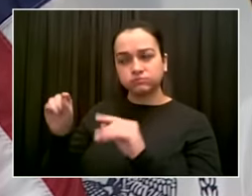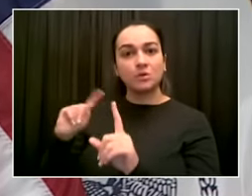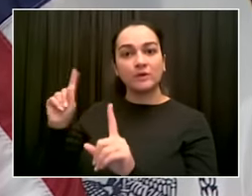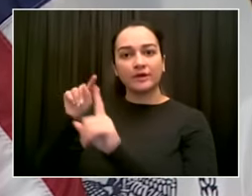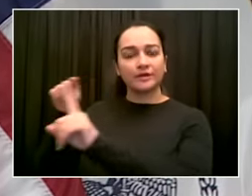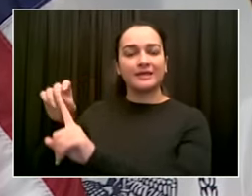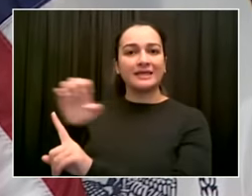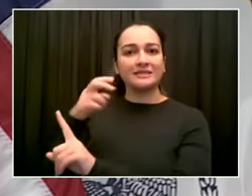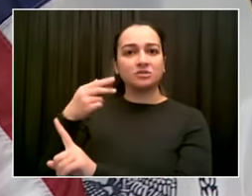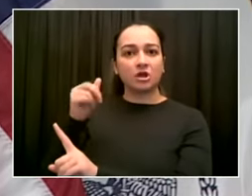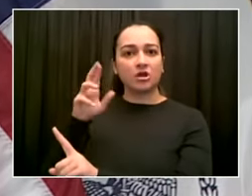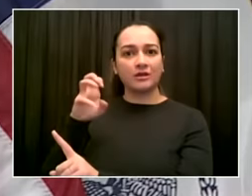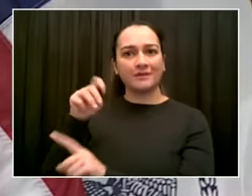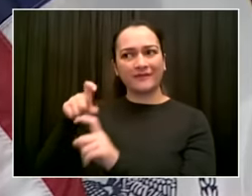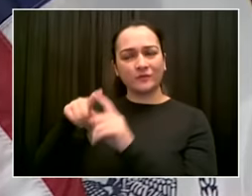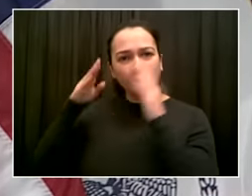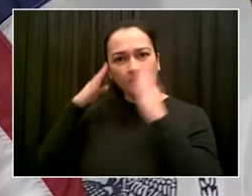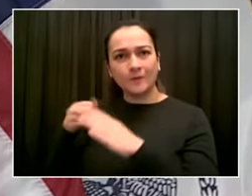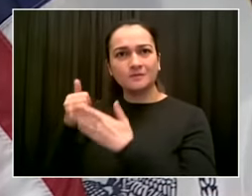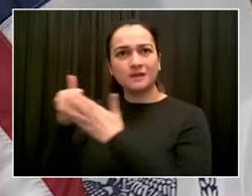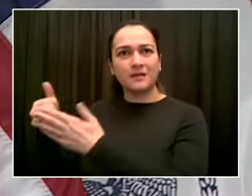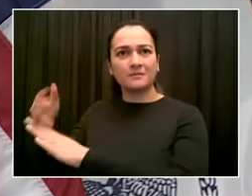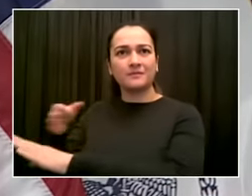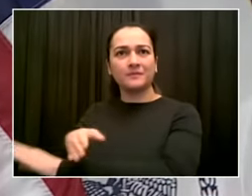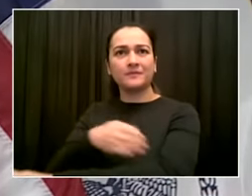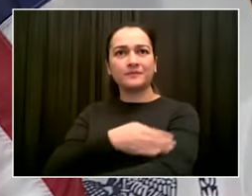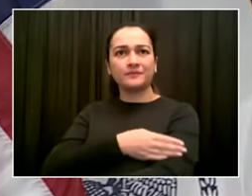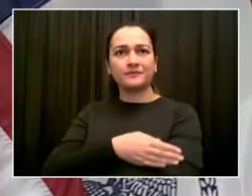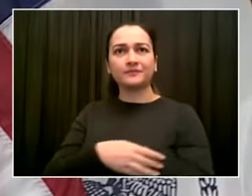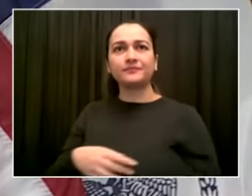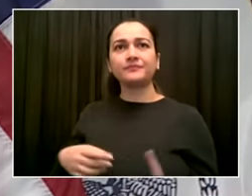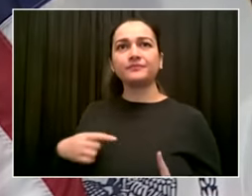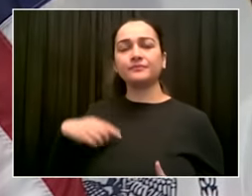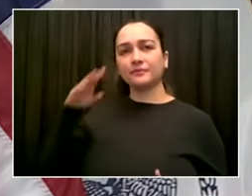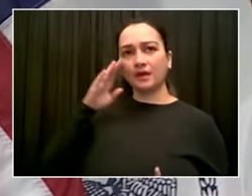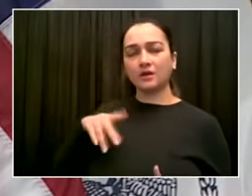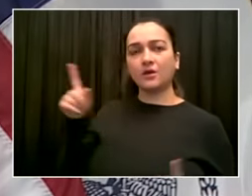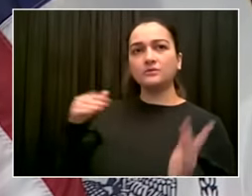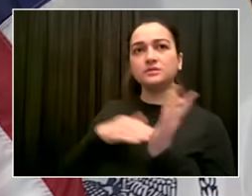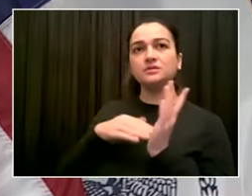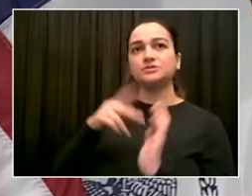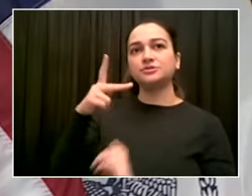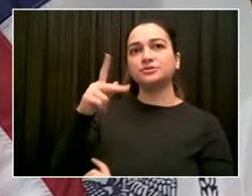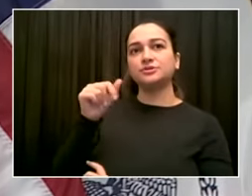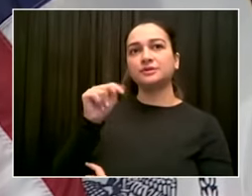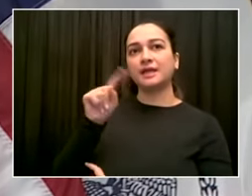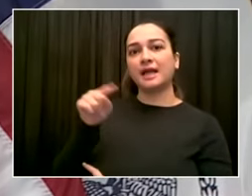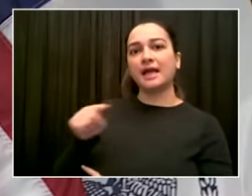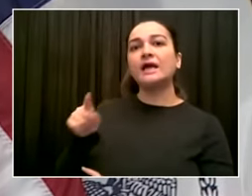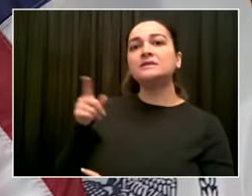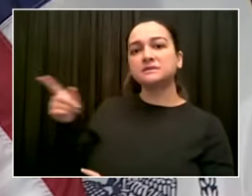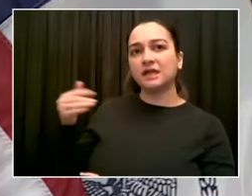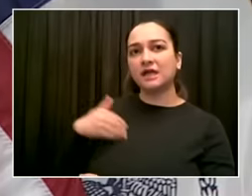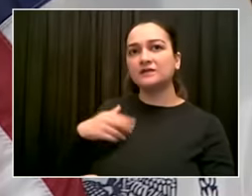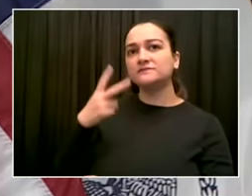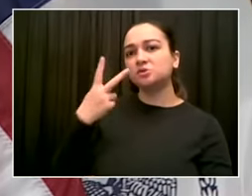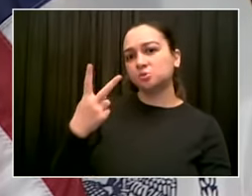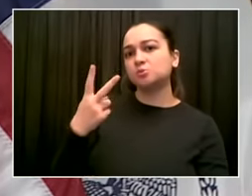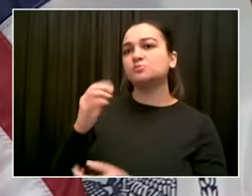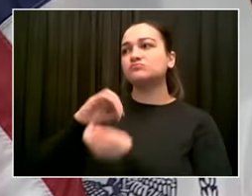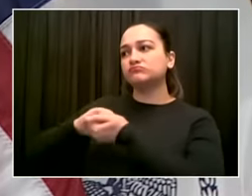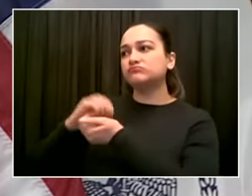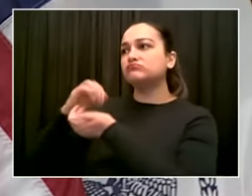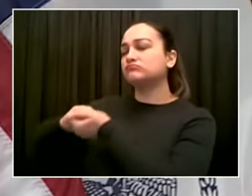facilities, obviously, two big facilities in Metropolitan and Harlem Hospital that serve the community in different ways and other